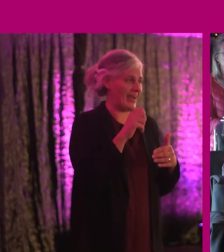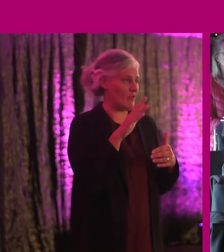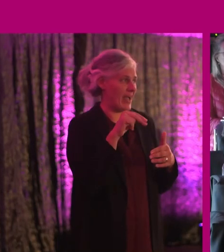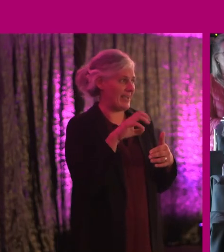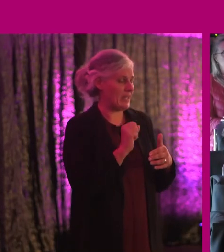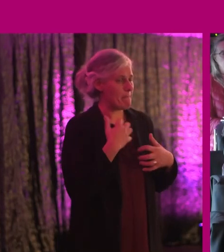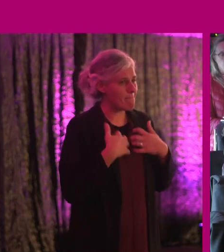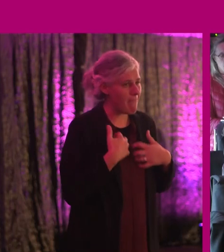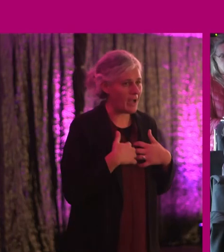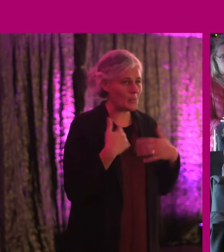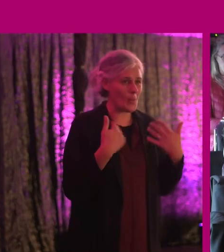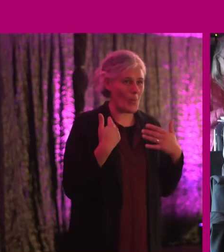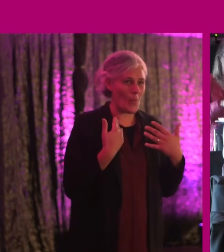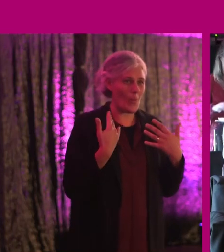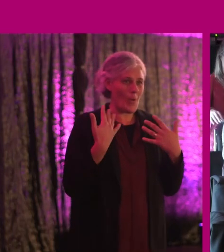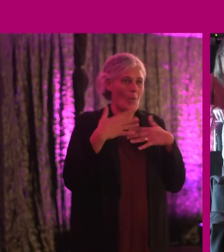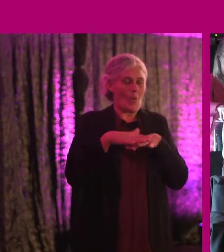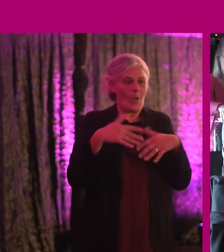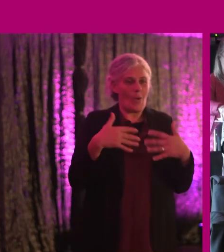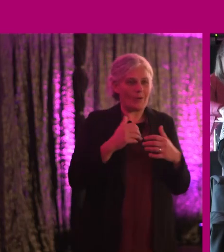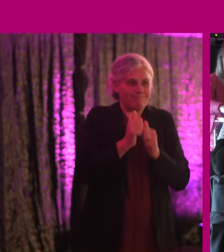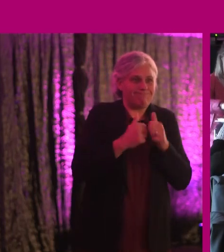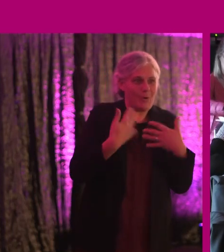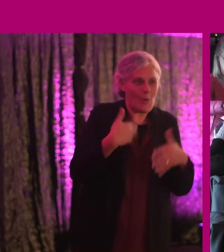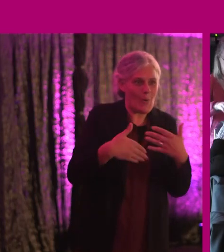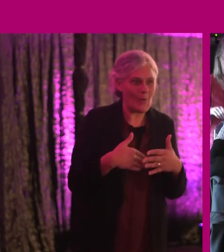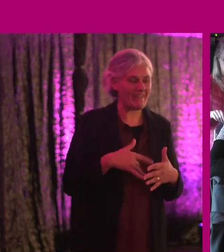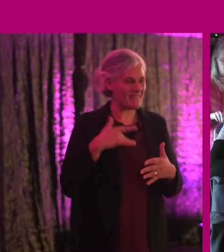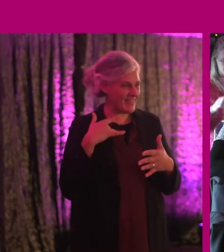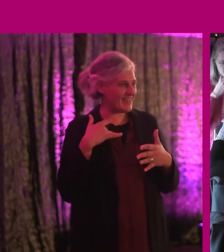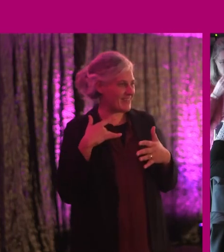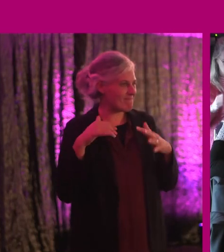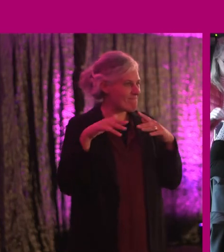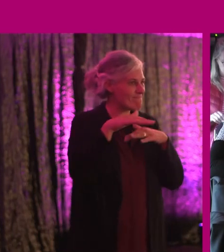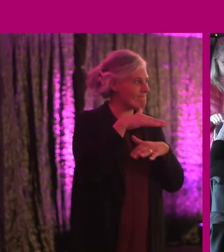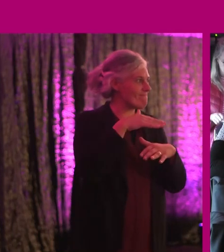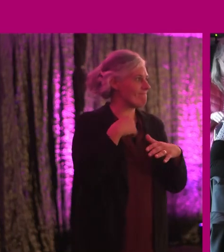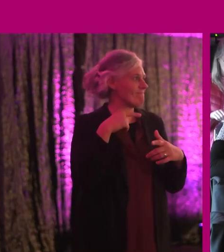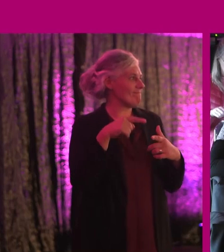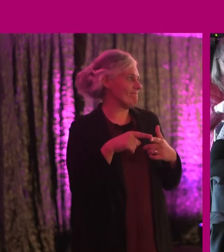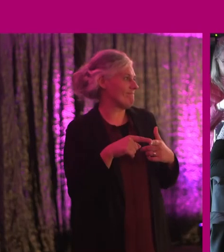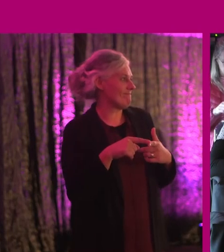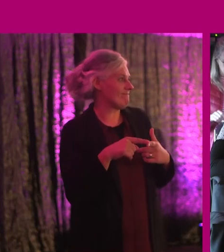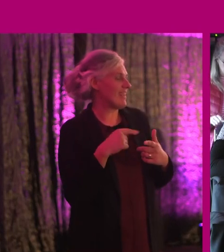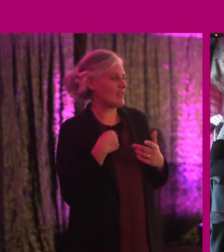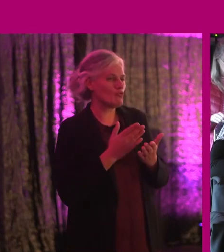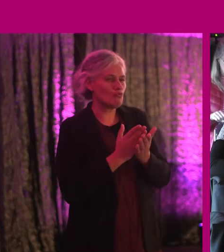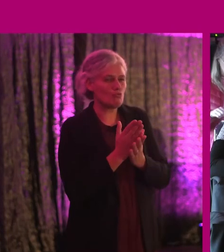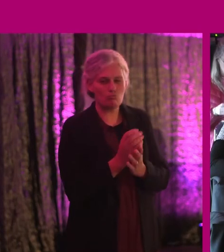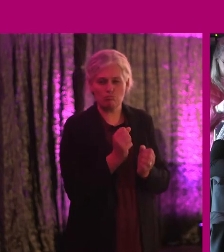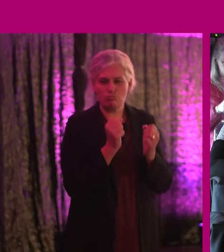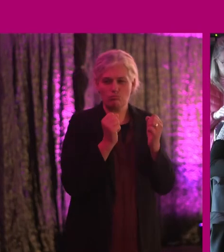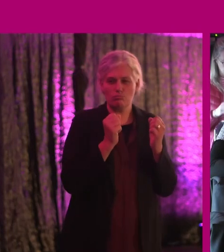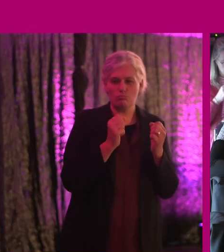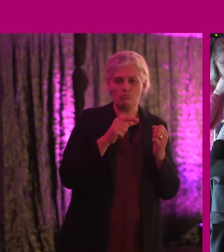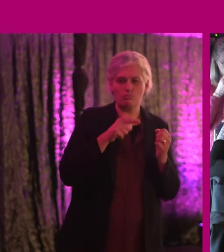passion is really invigorating and energizing and a sense of is Fader Lynn coming through very strongly.